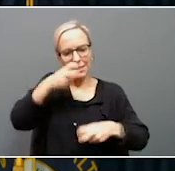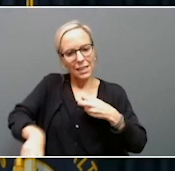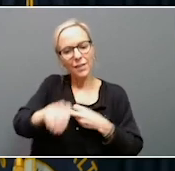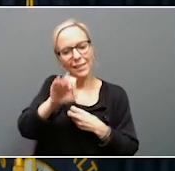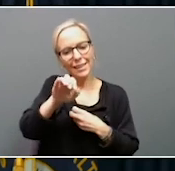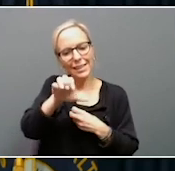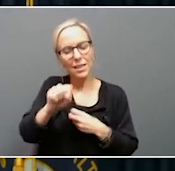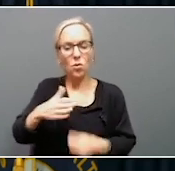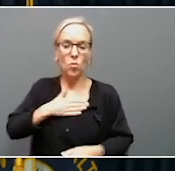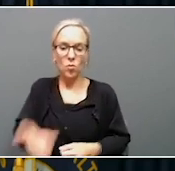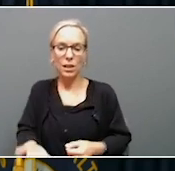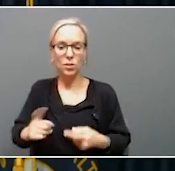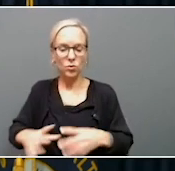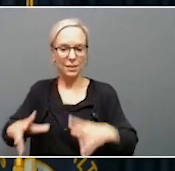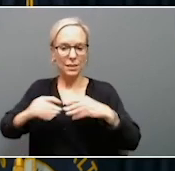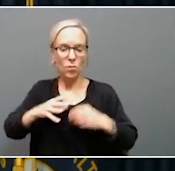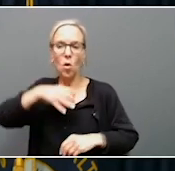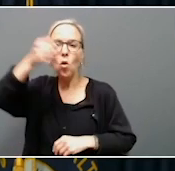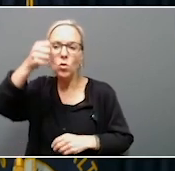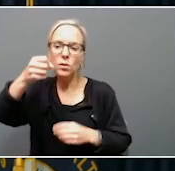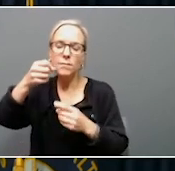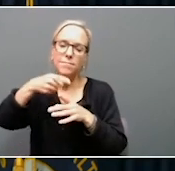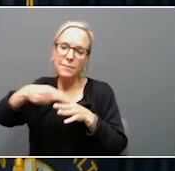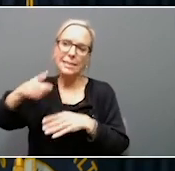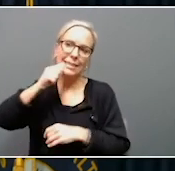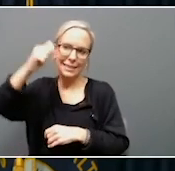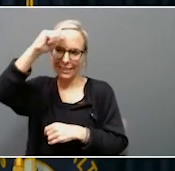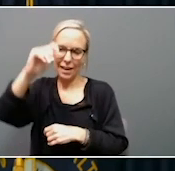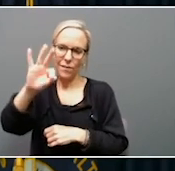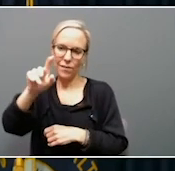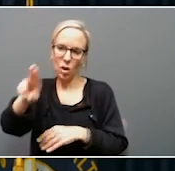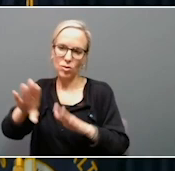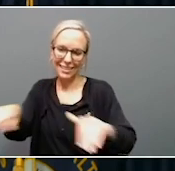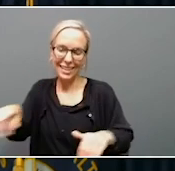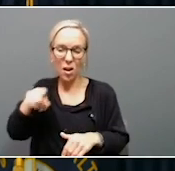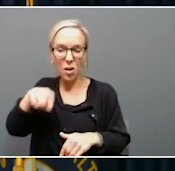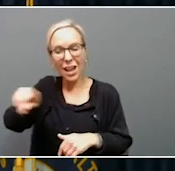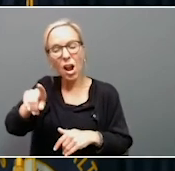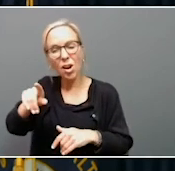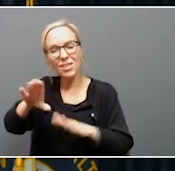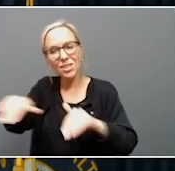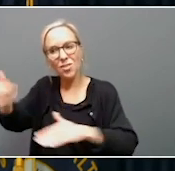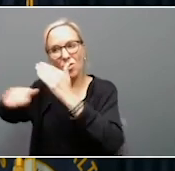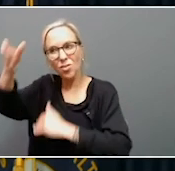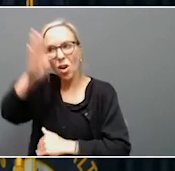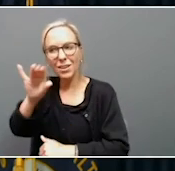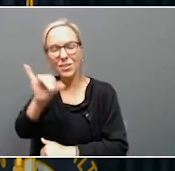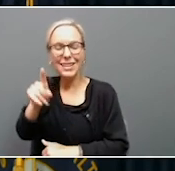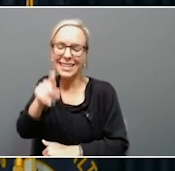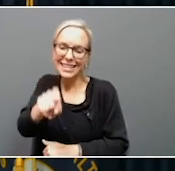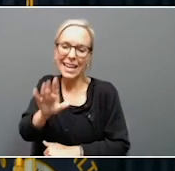older, mainly teenage foster kids. Those are children of God, too, that need their forever home just as much